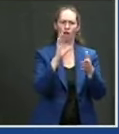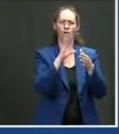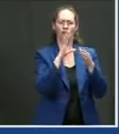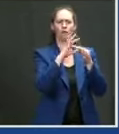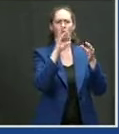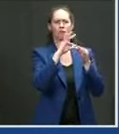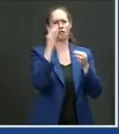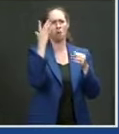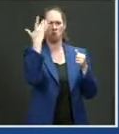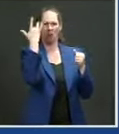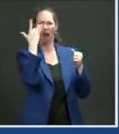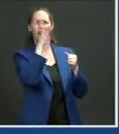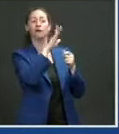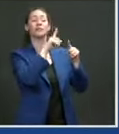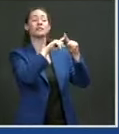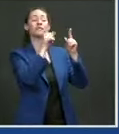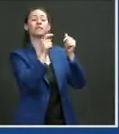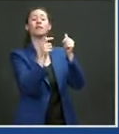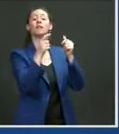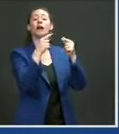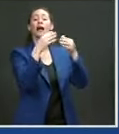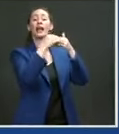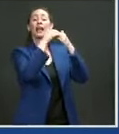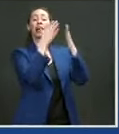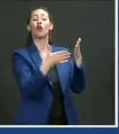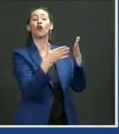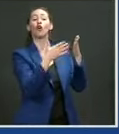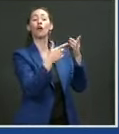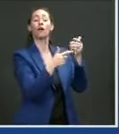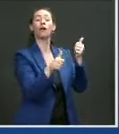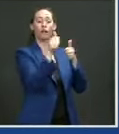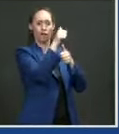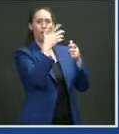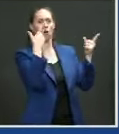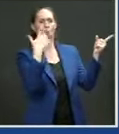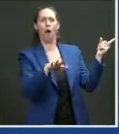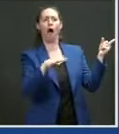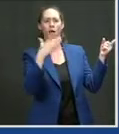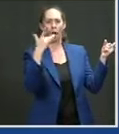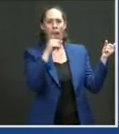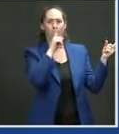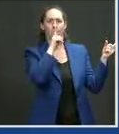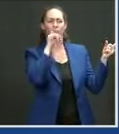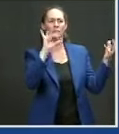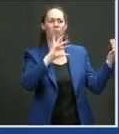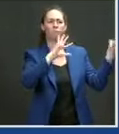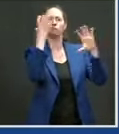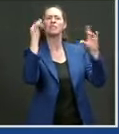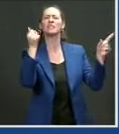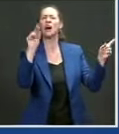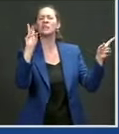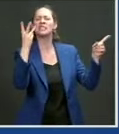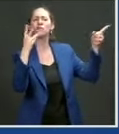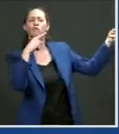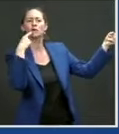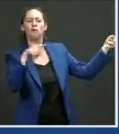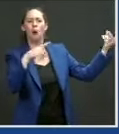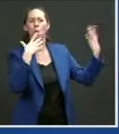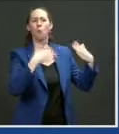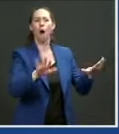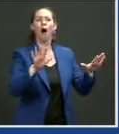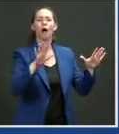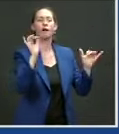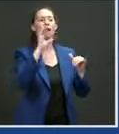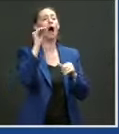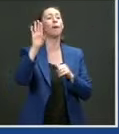is because he doesn't want something like January 6 to happen in Russia and he also said he doesn't want to see groups formed like black lives matter what's your response